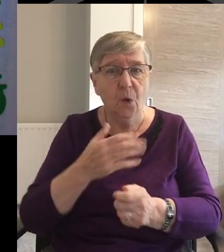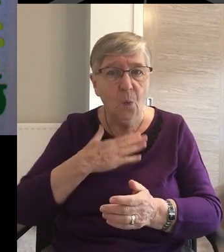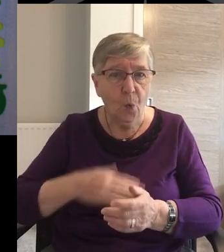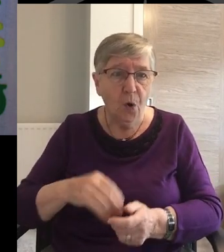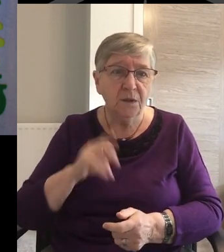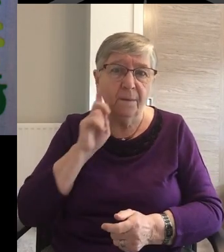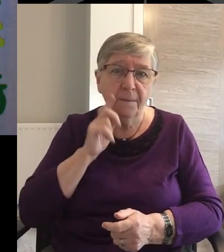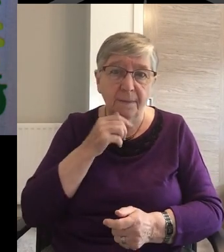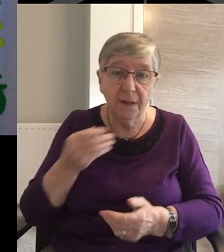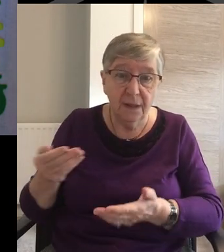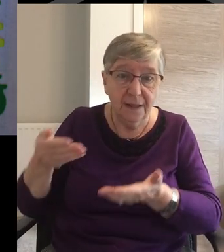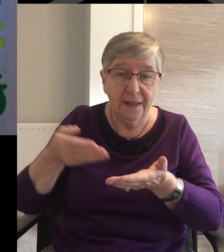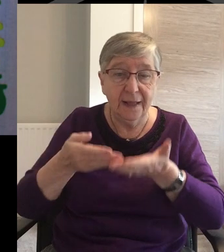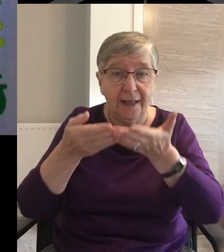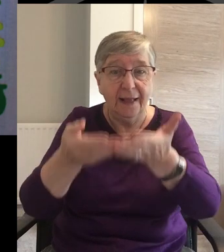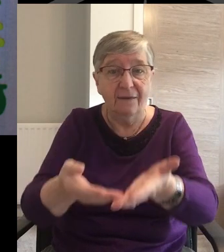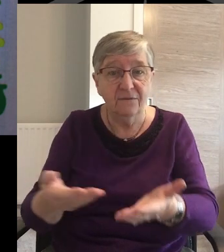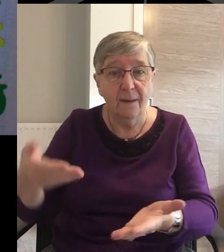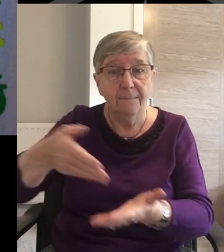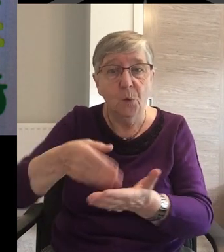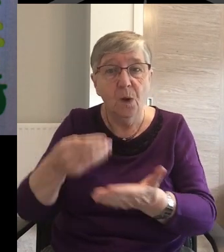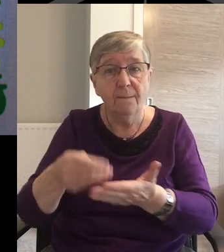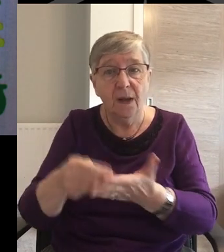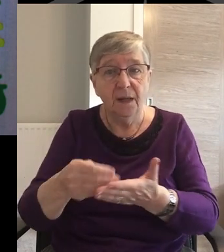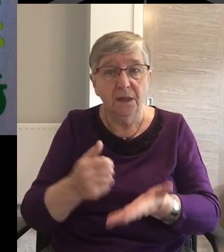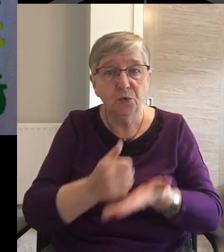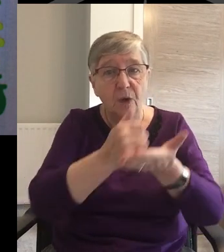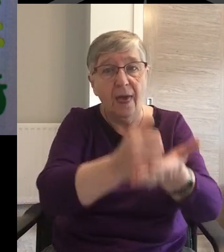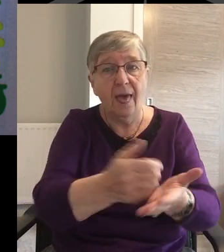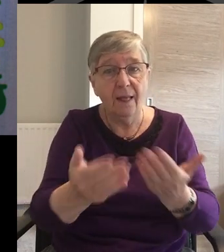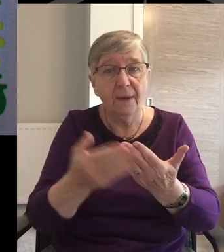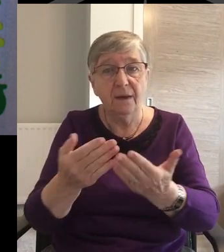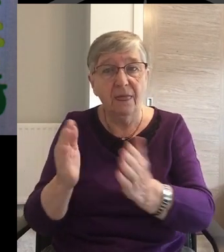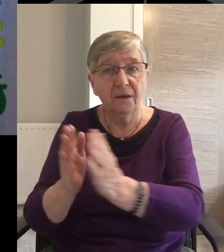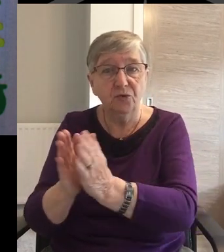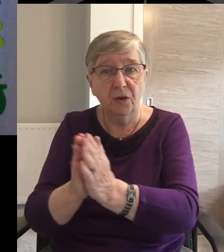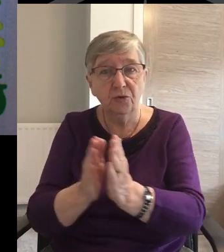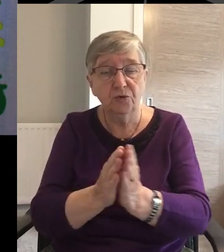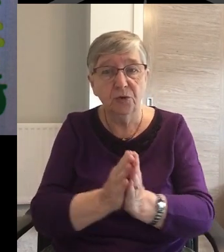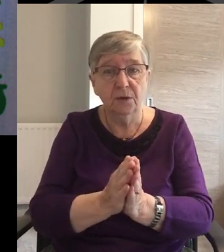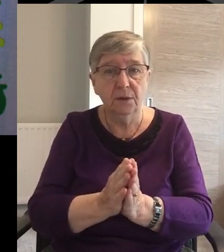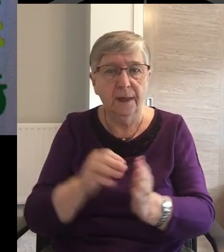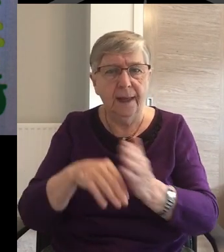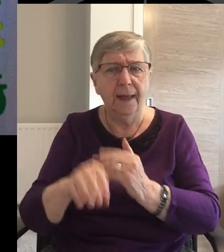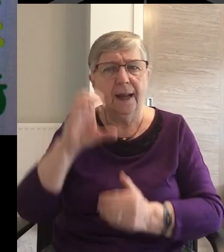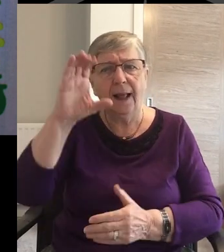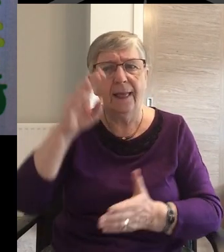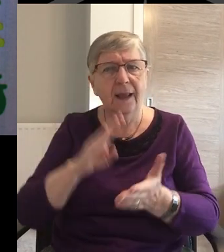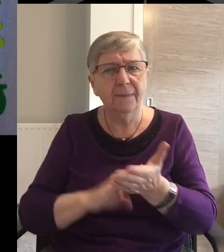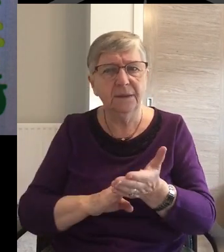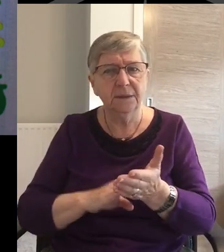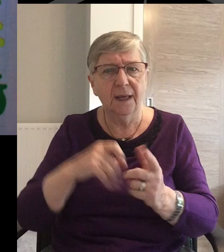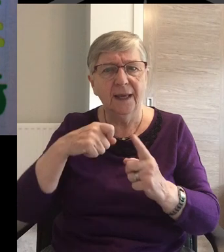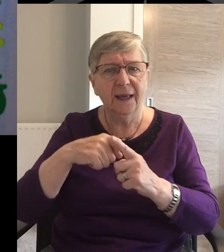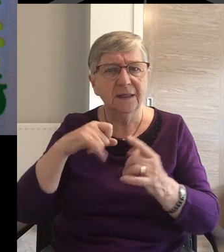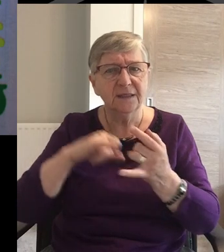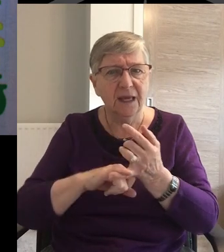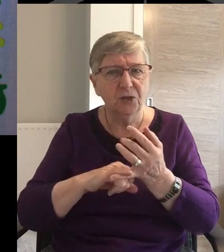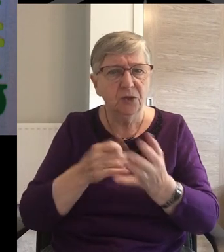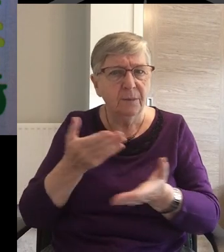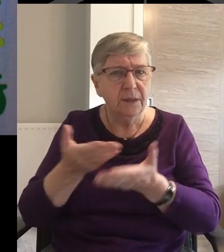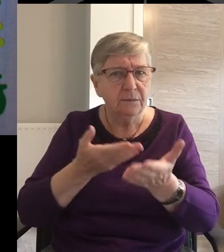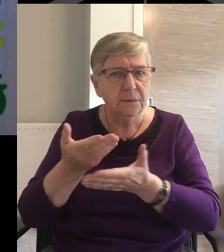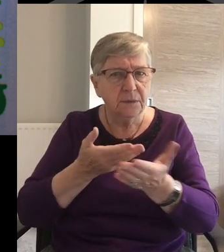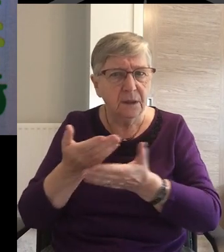people to give more money To help someone else In Claremont The Kirk Session have been discussing Whether we should have a